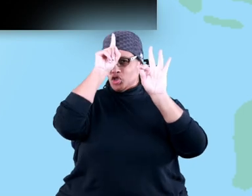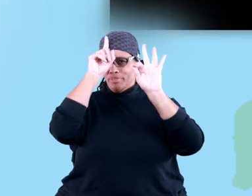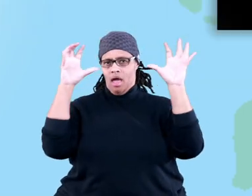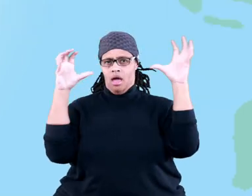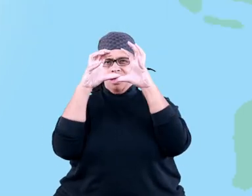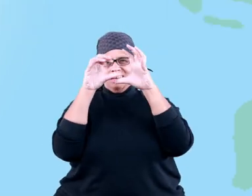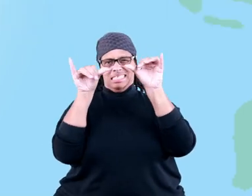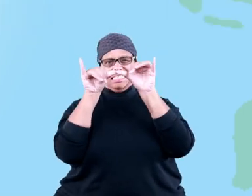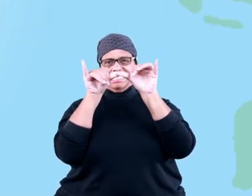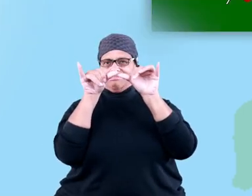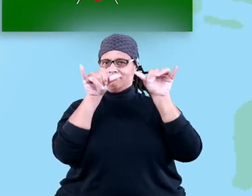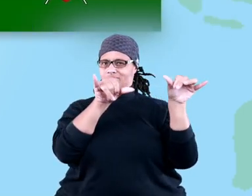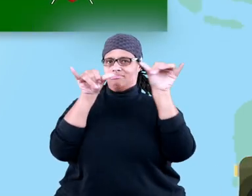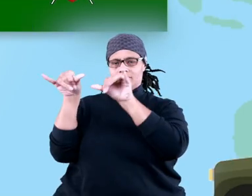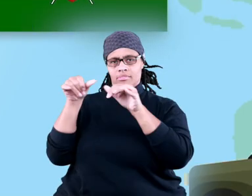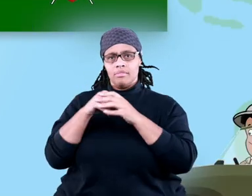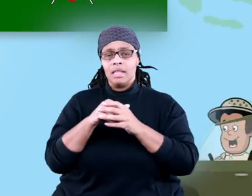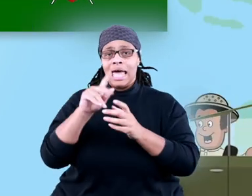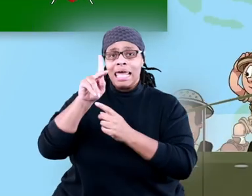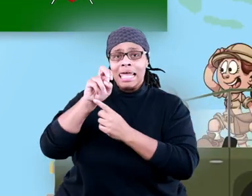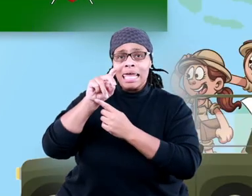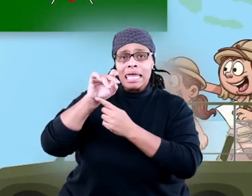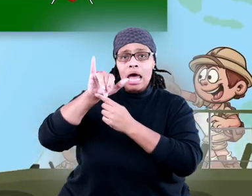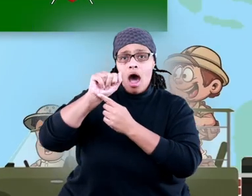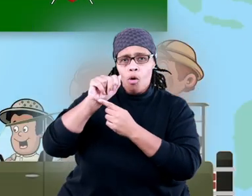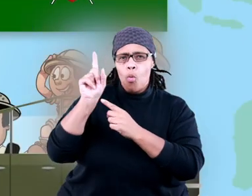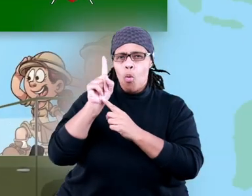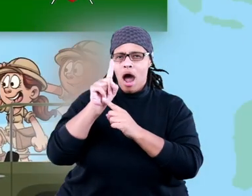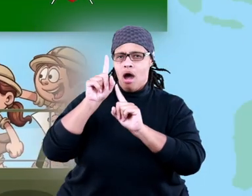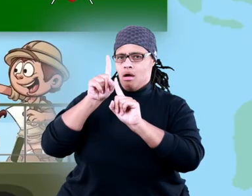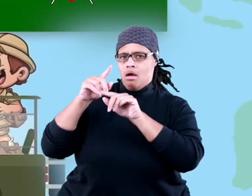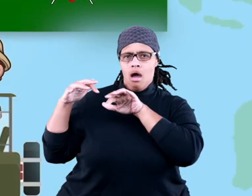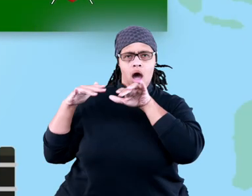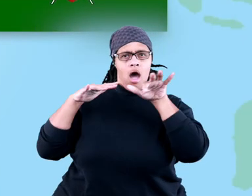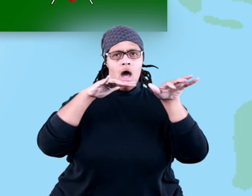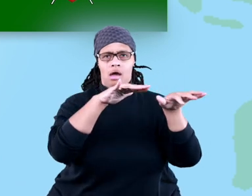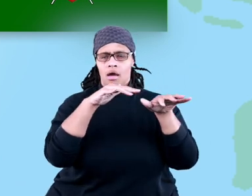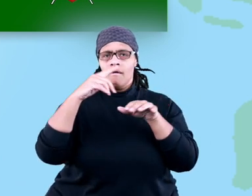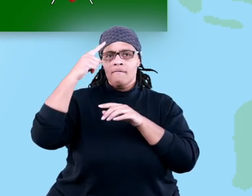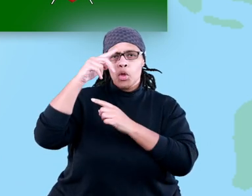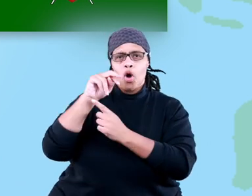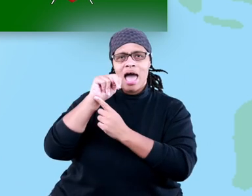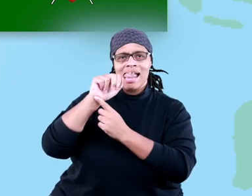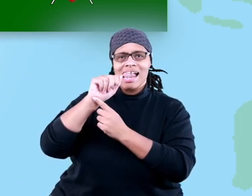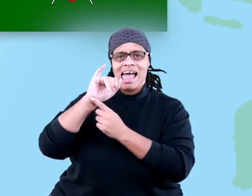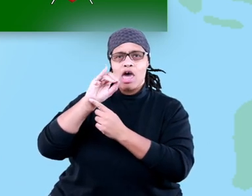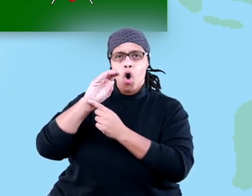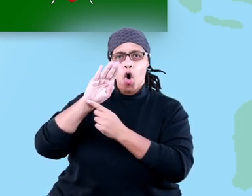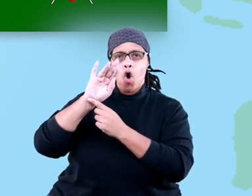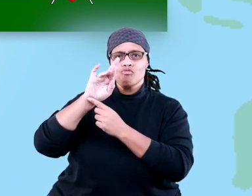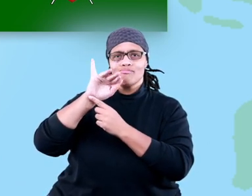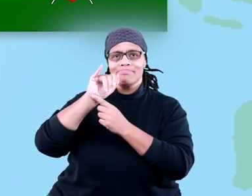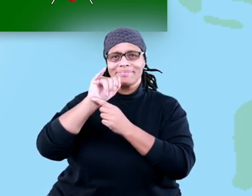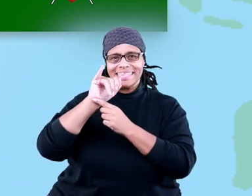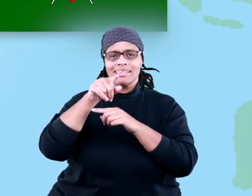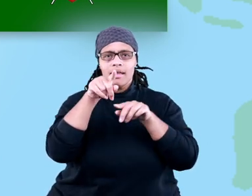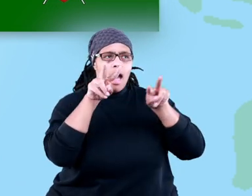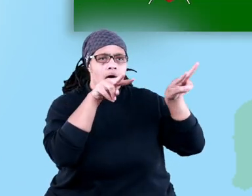And Kenya, which is home to the city of Nairobi, the safari capital of the world.